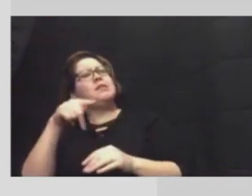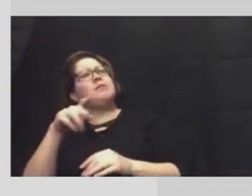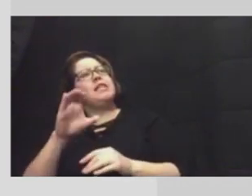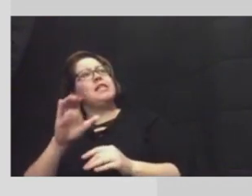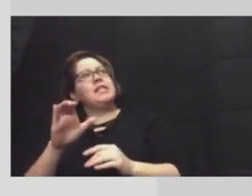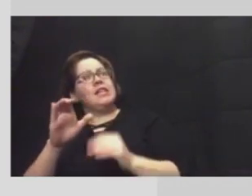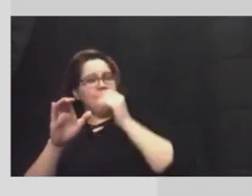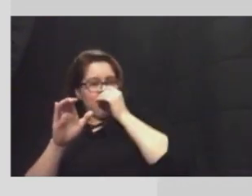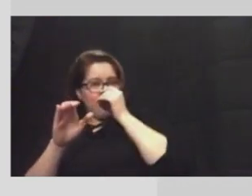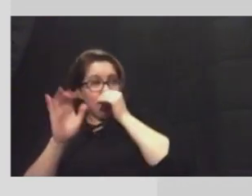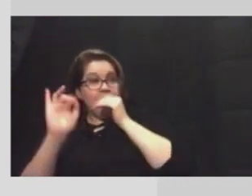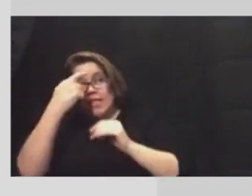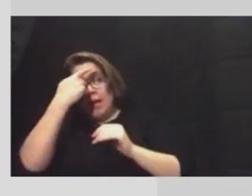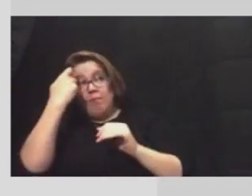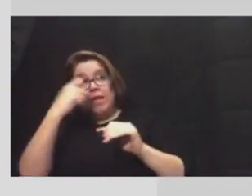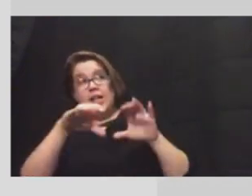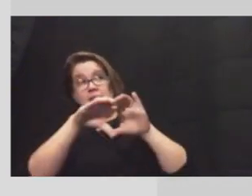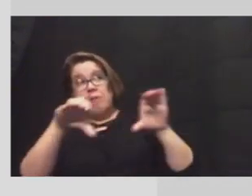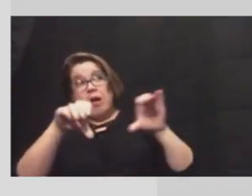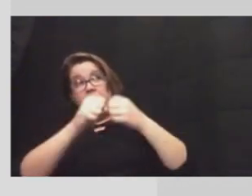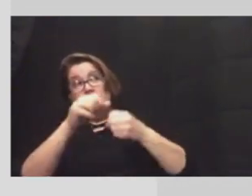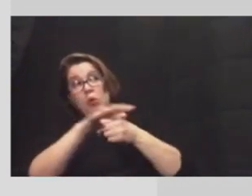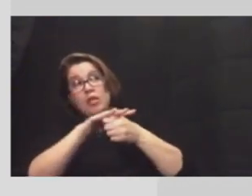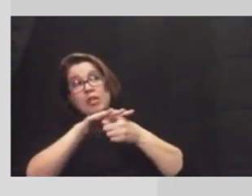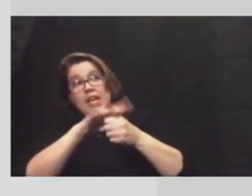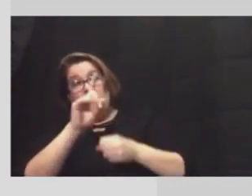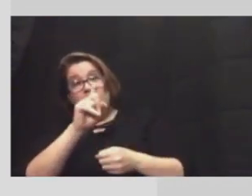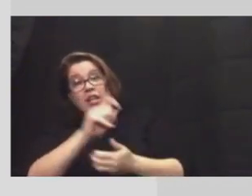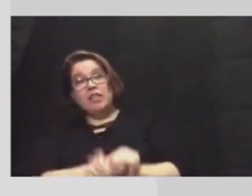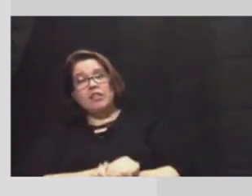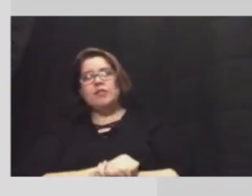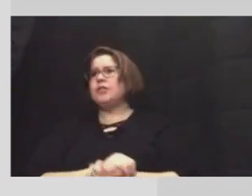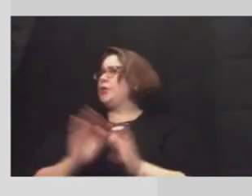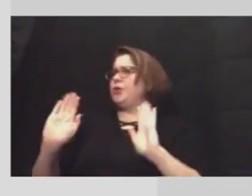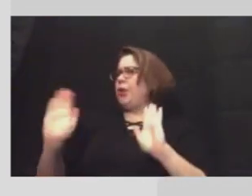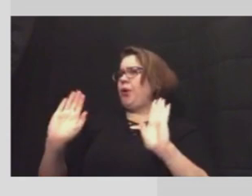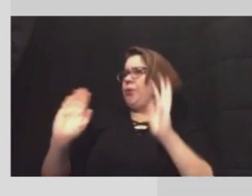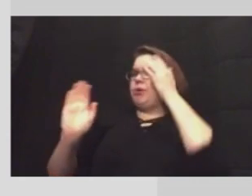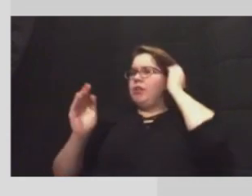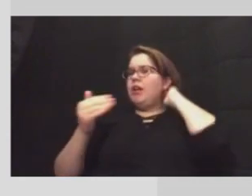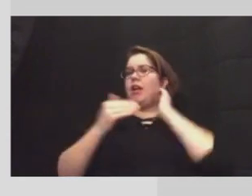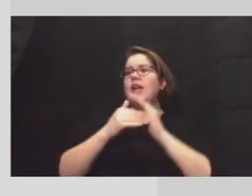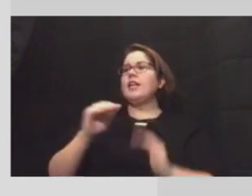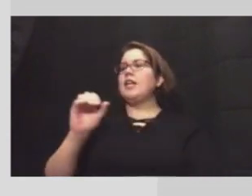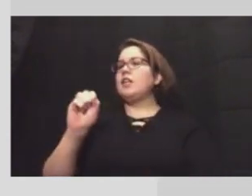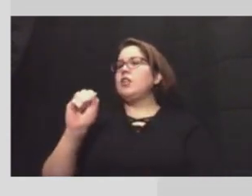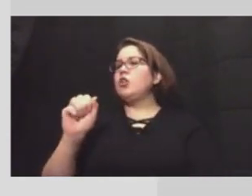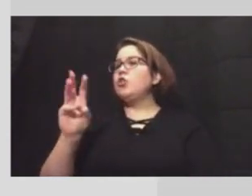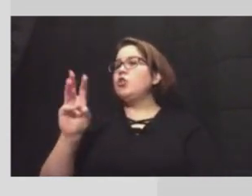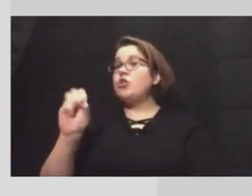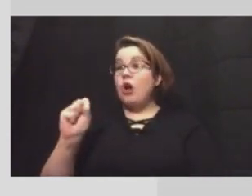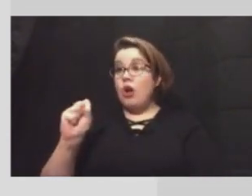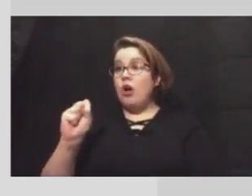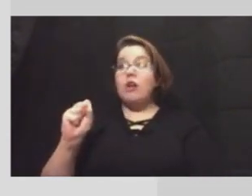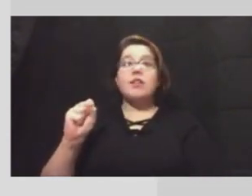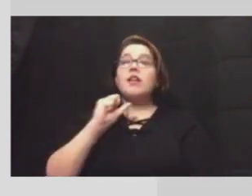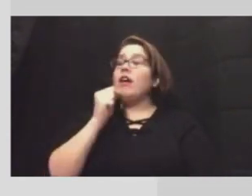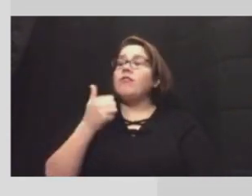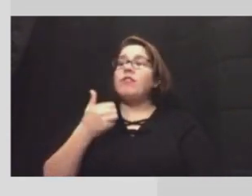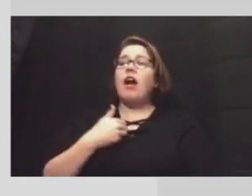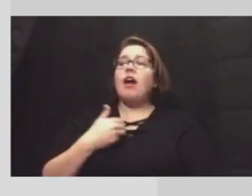pipes broken in the area no again sauce has not not had any